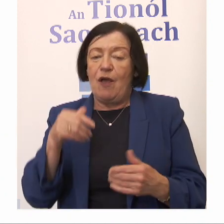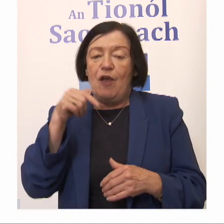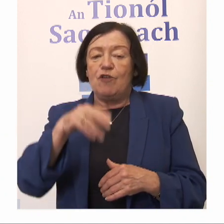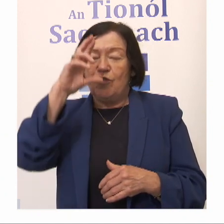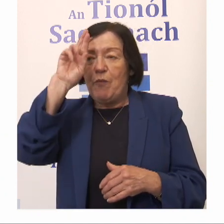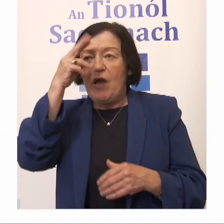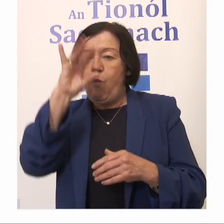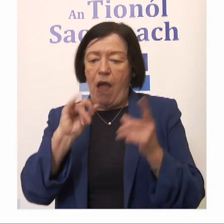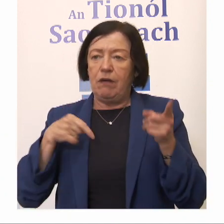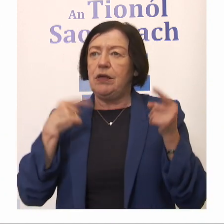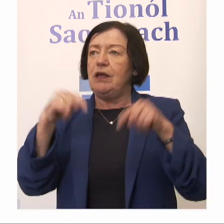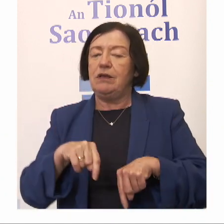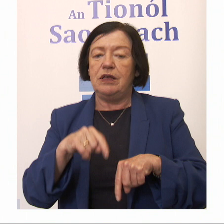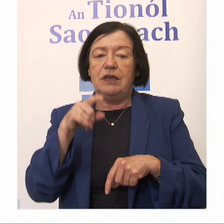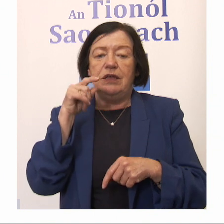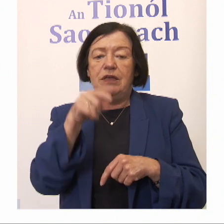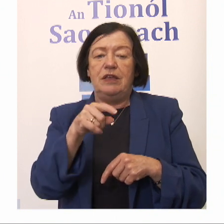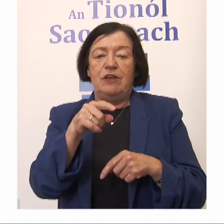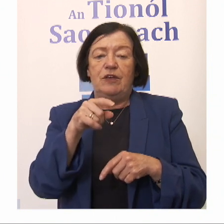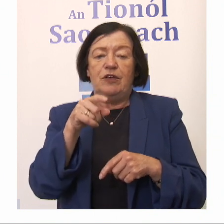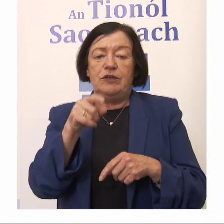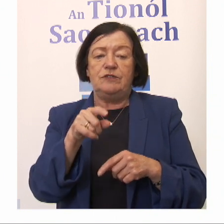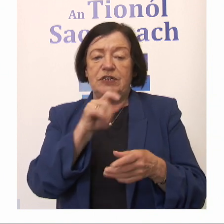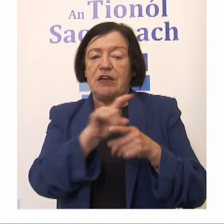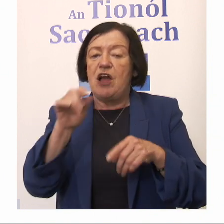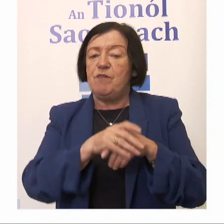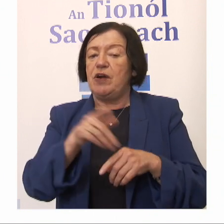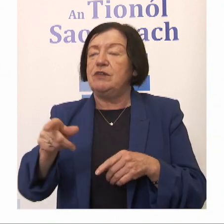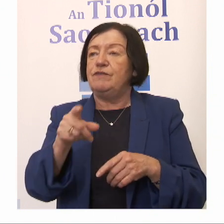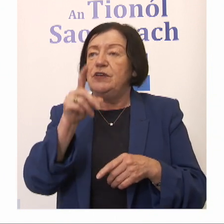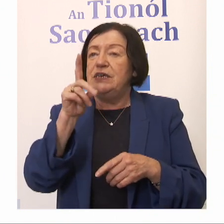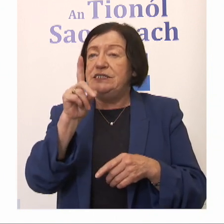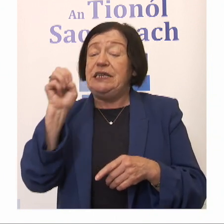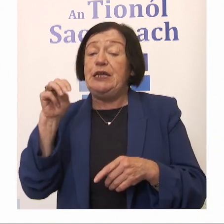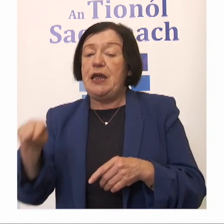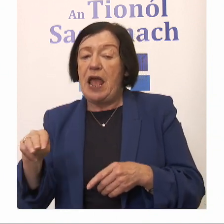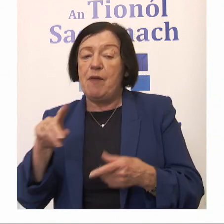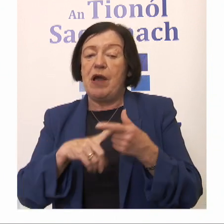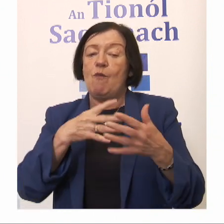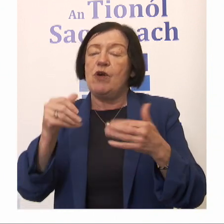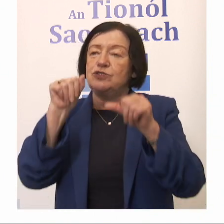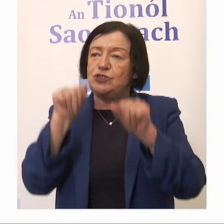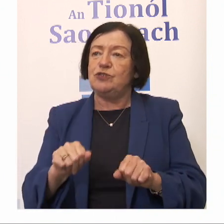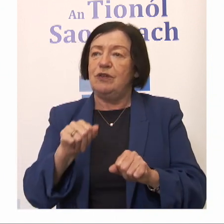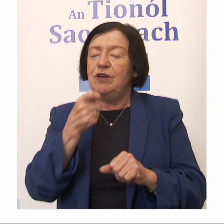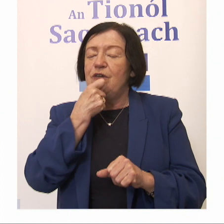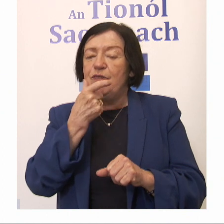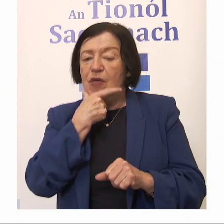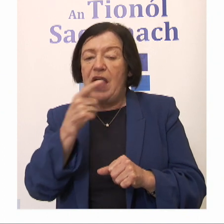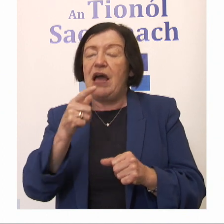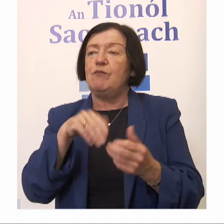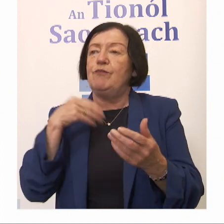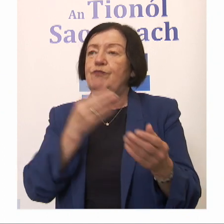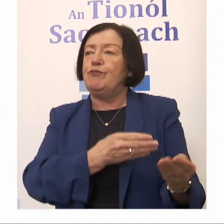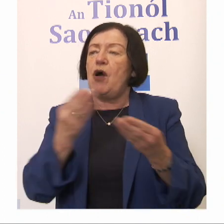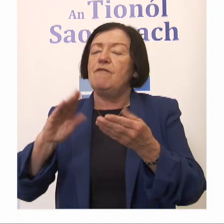we're here. We want to consider the type of directly elected mayor and the local government structures that are best suited to Dublin and to bring forward proposals in that